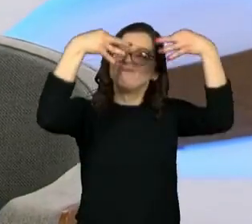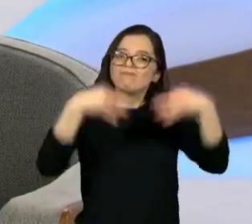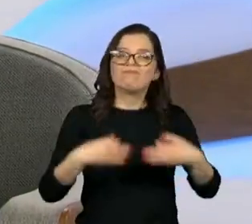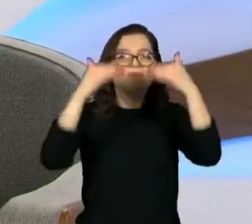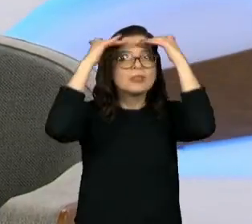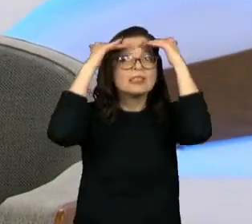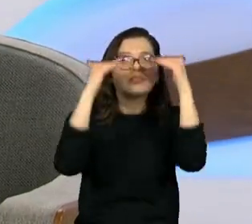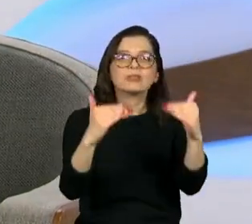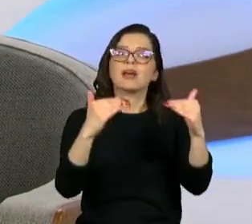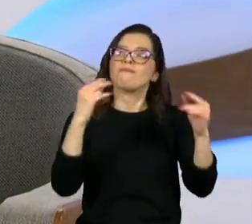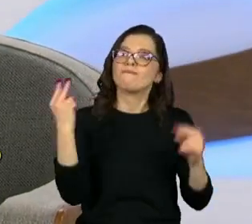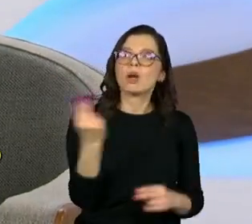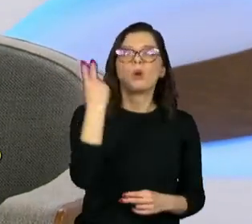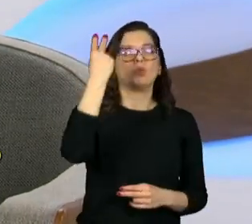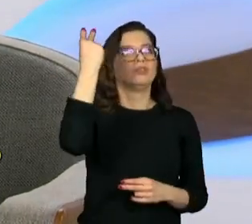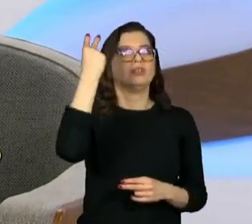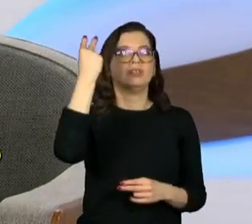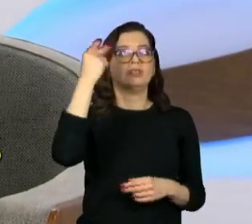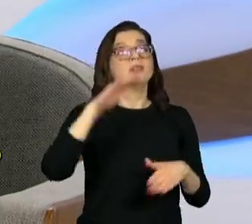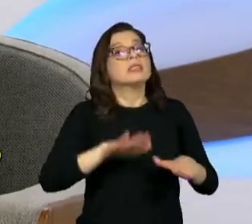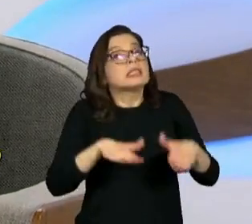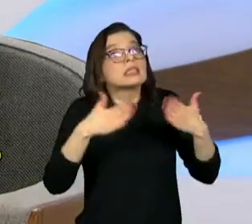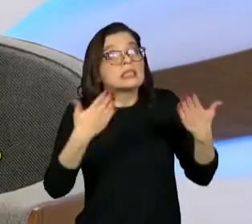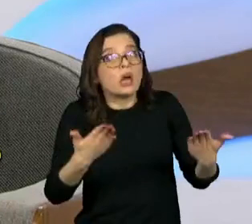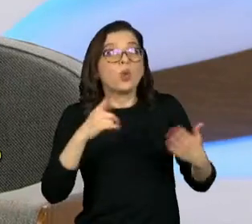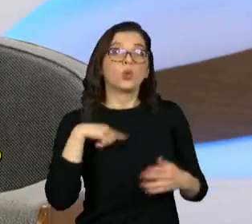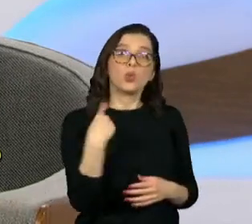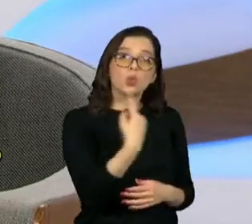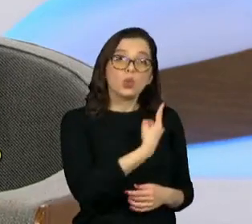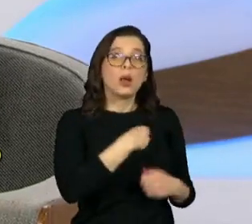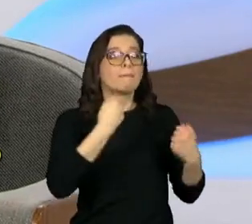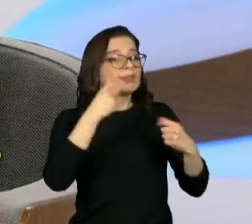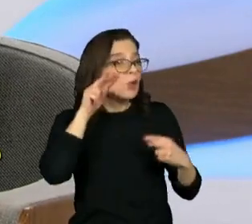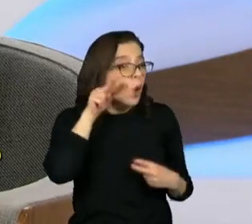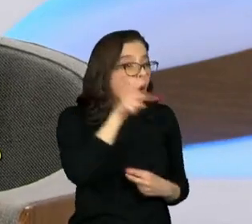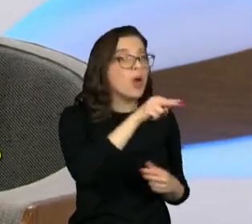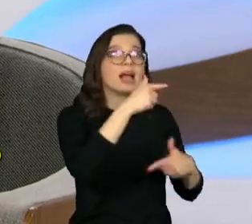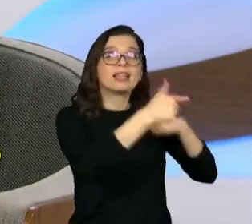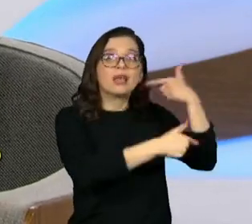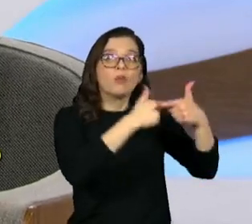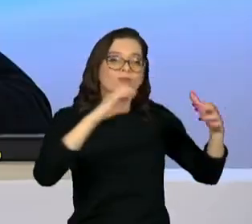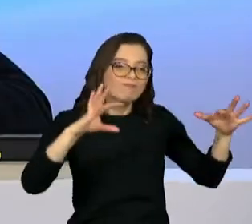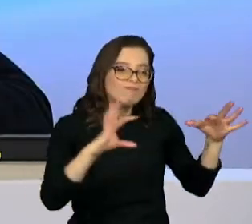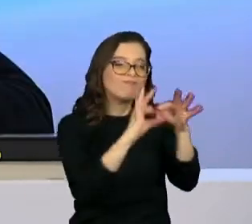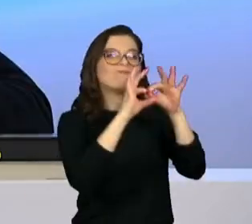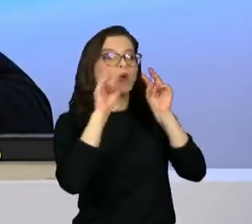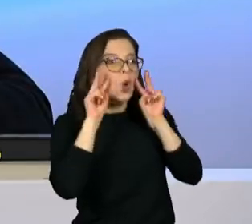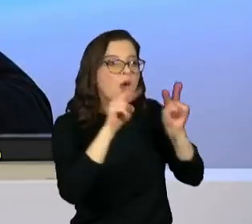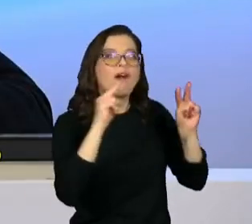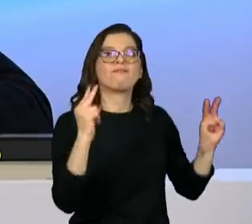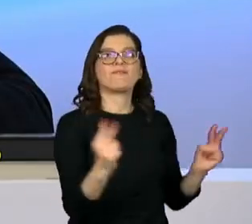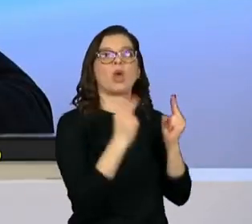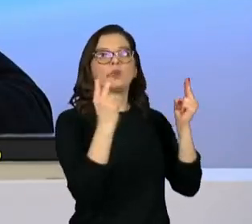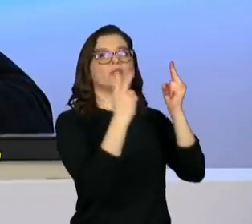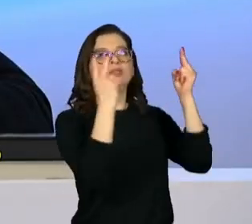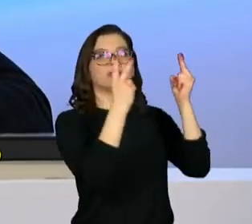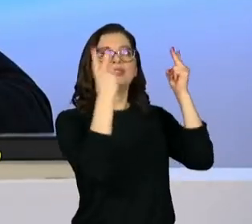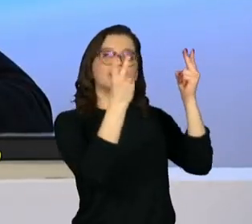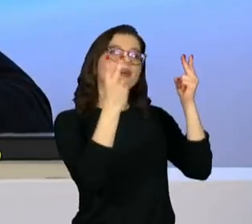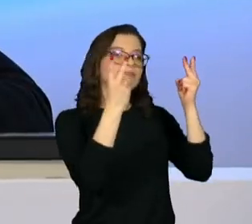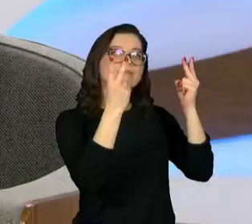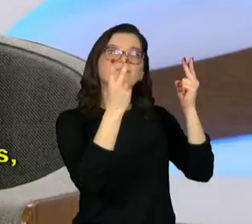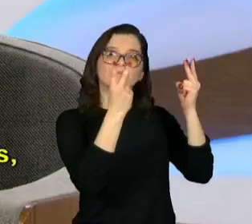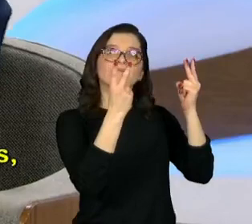has dignity. So I think we need to connect work and